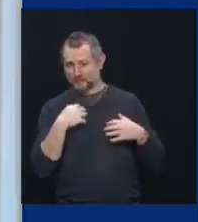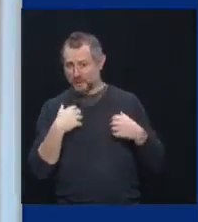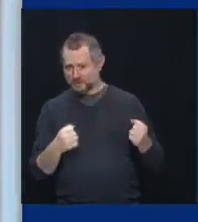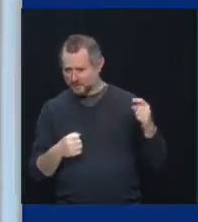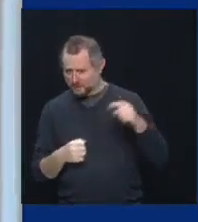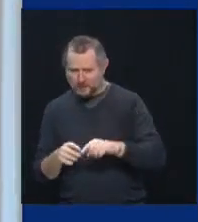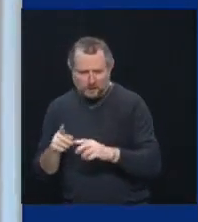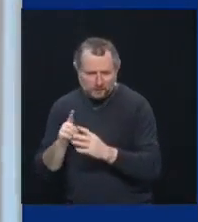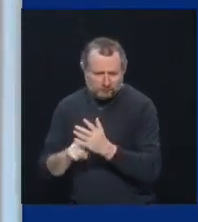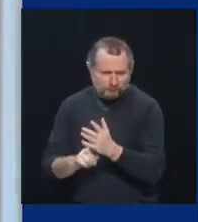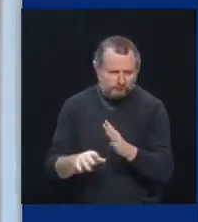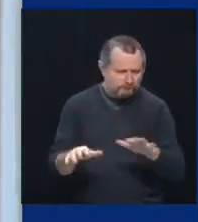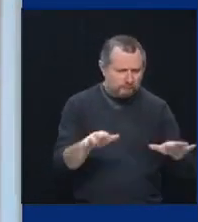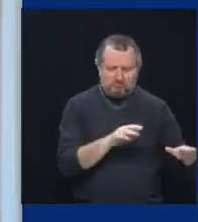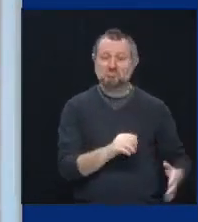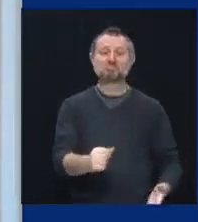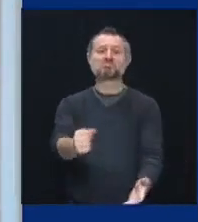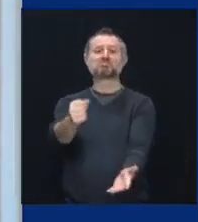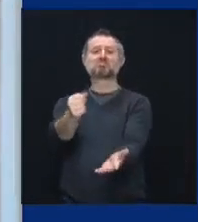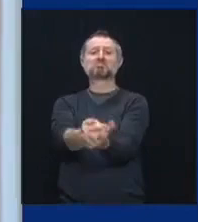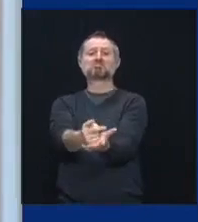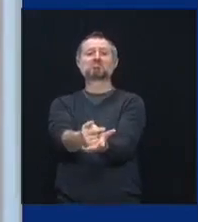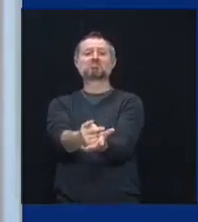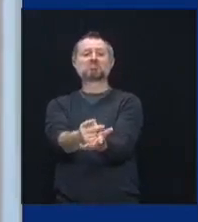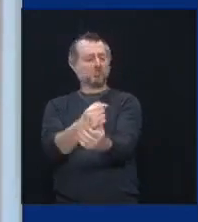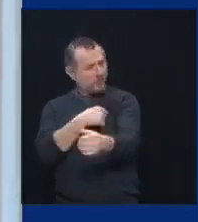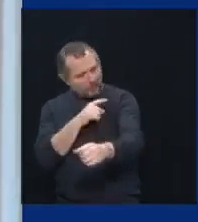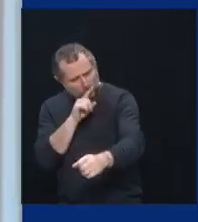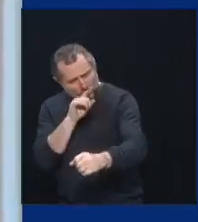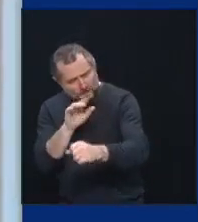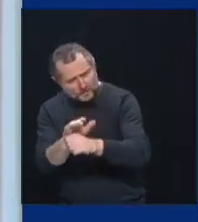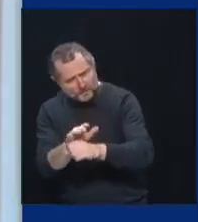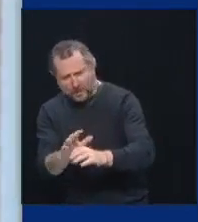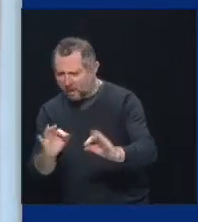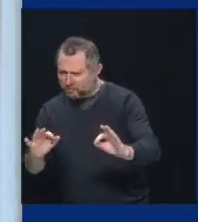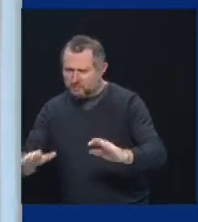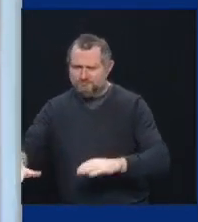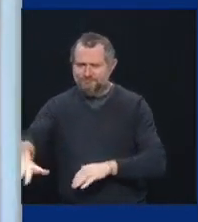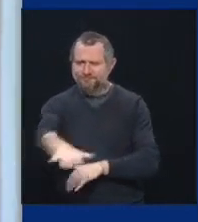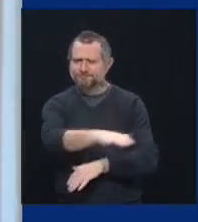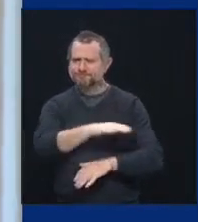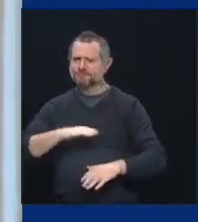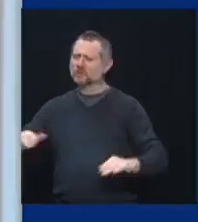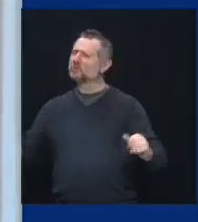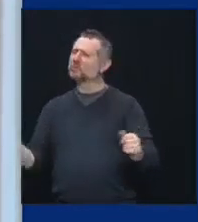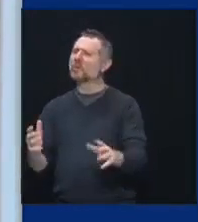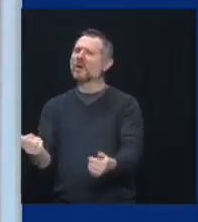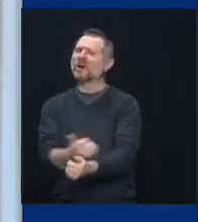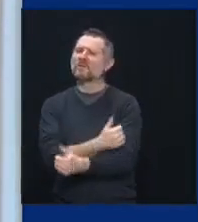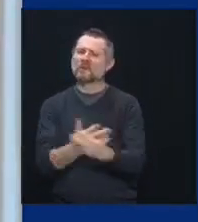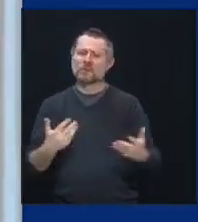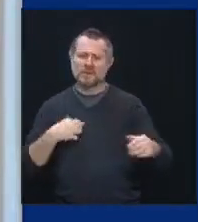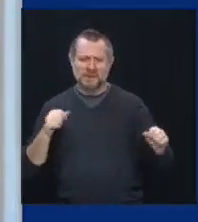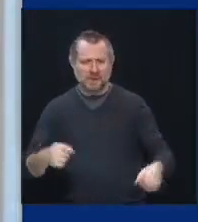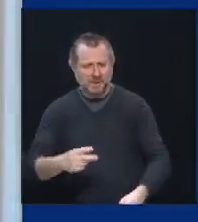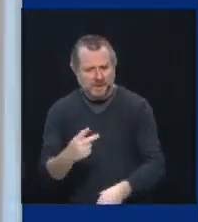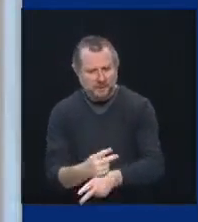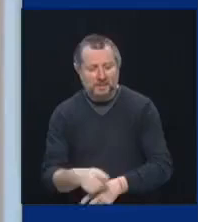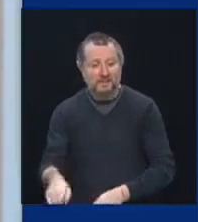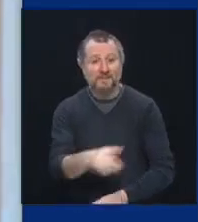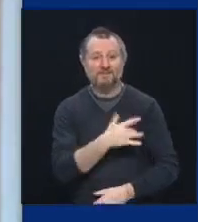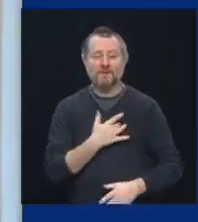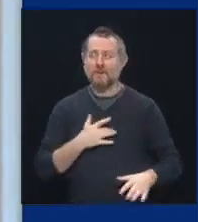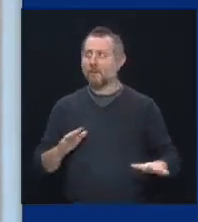it's going to be great. We promise you, and we promise we're going to do everything we can to keep our fans safe because that's the most important thing.